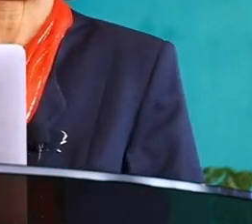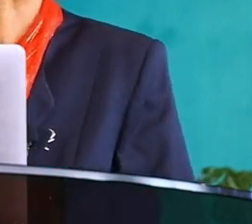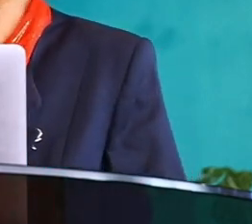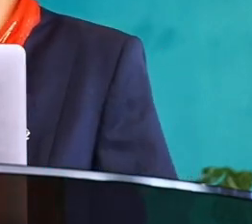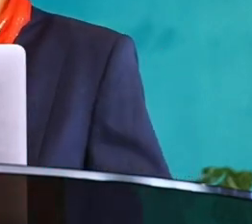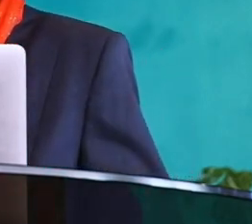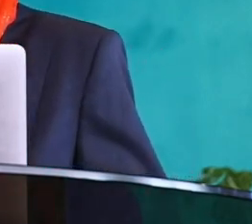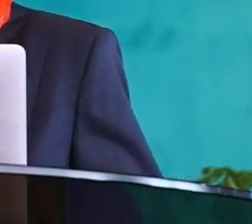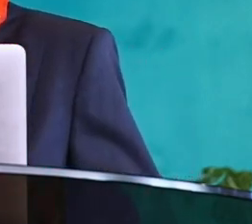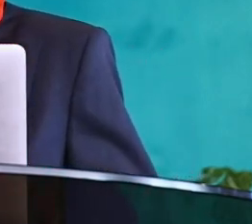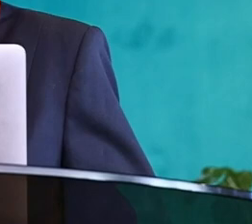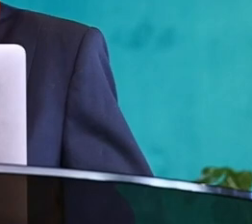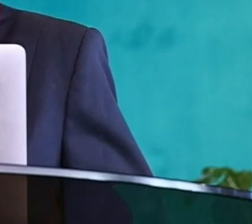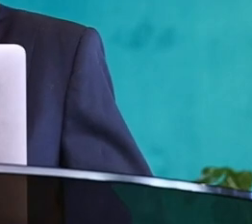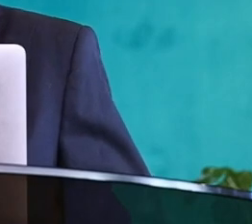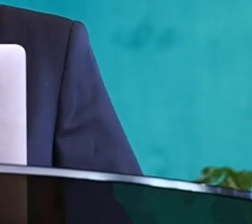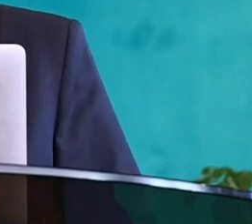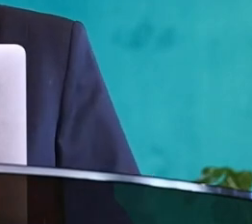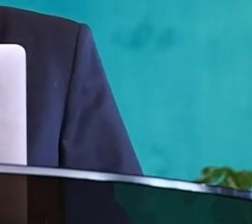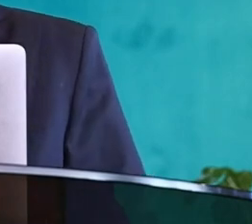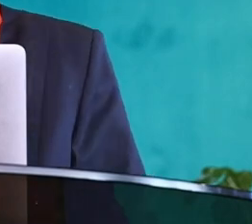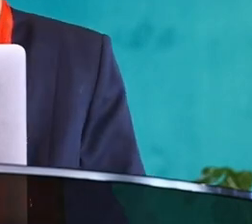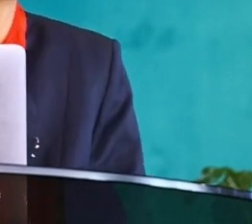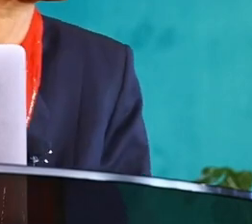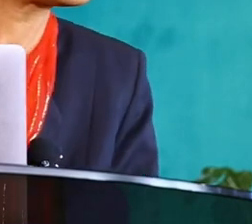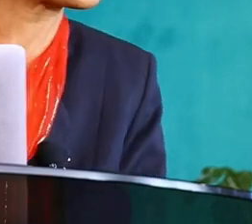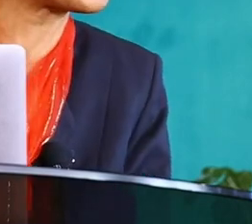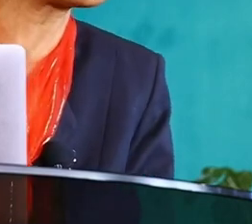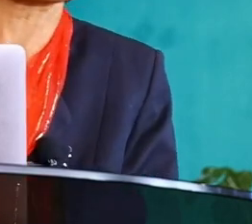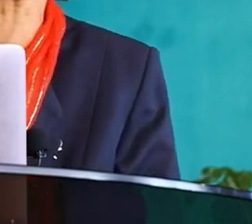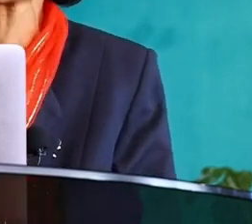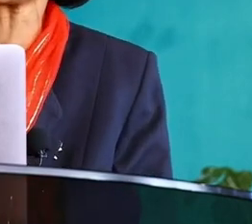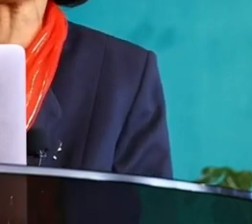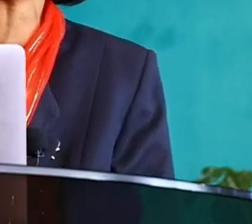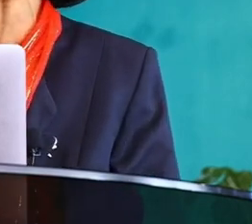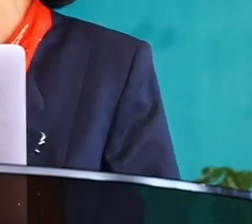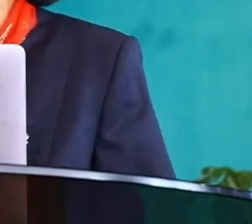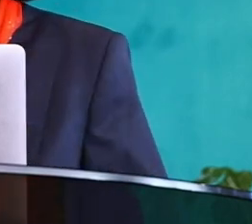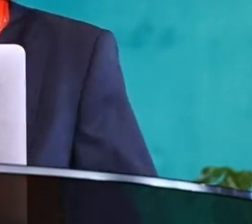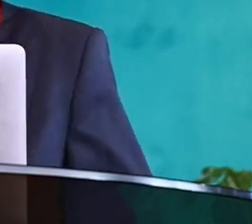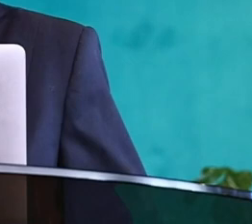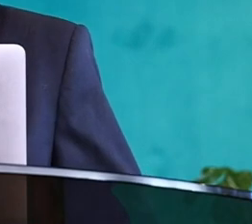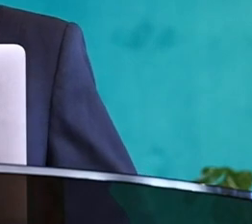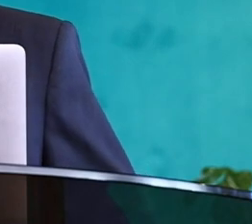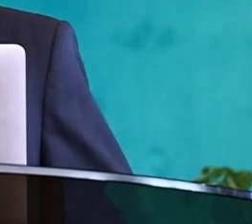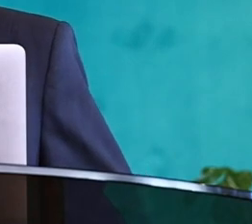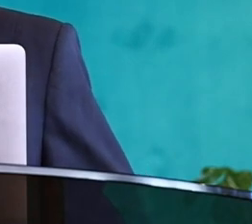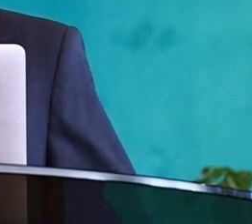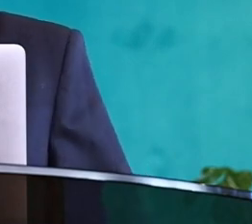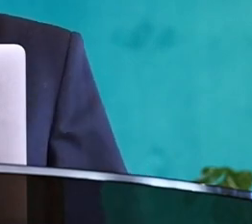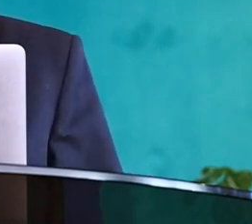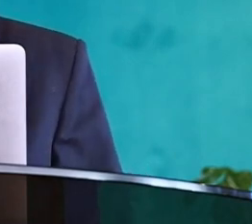from his Central Africa Division headquarters especially from your president Dr. Blesha